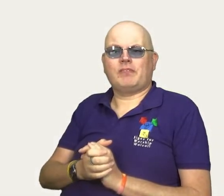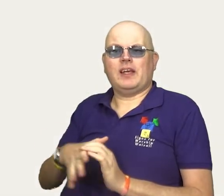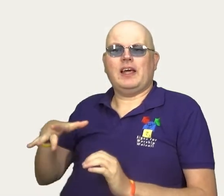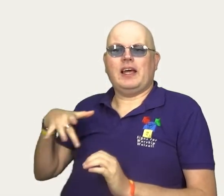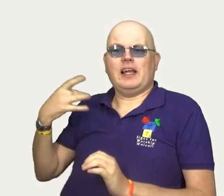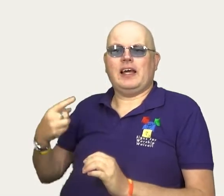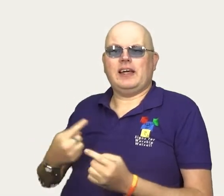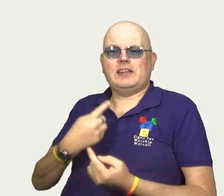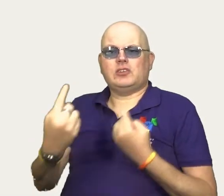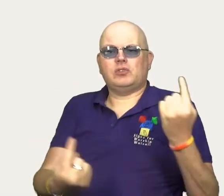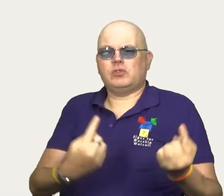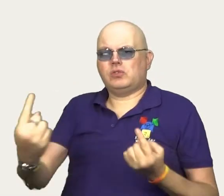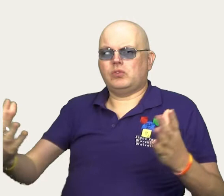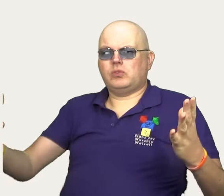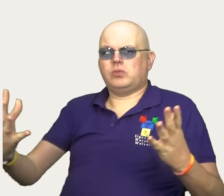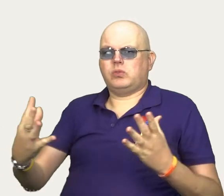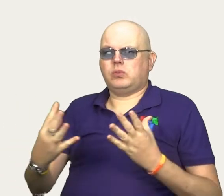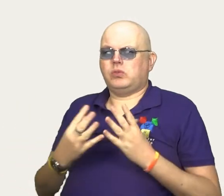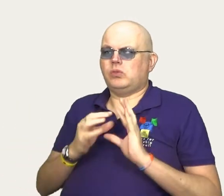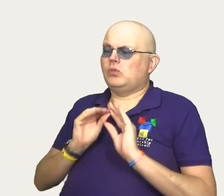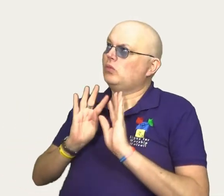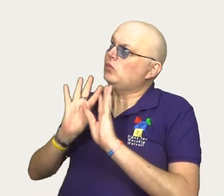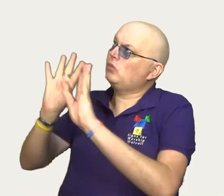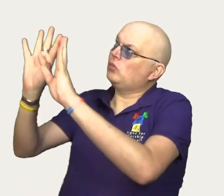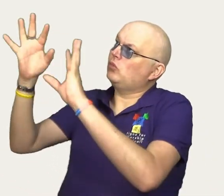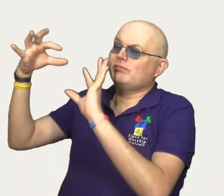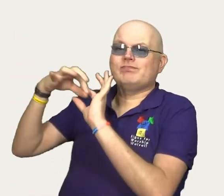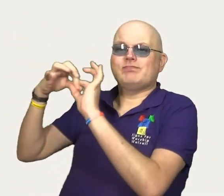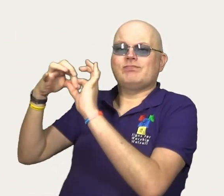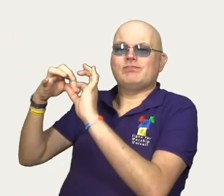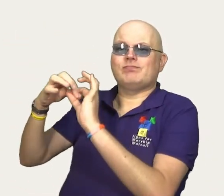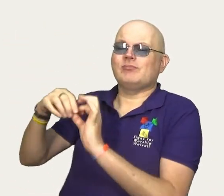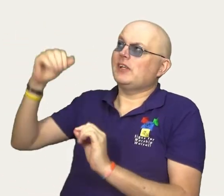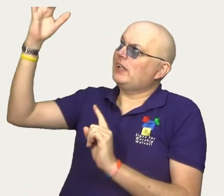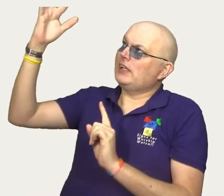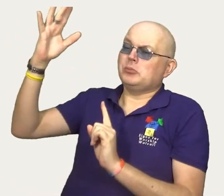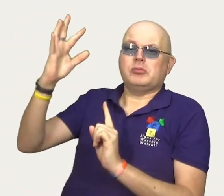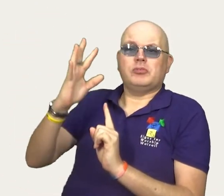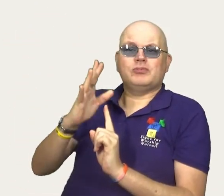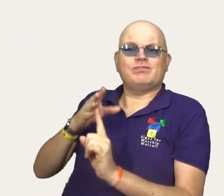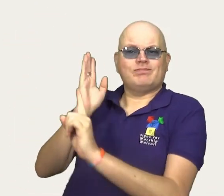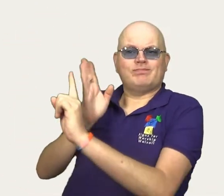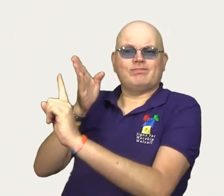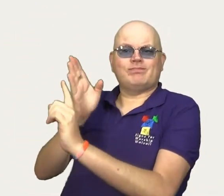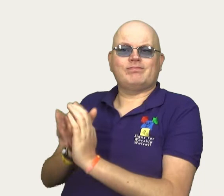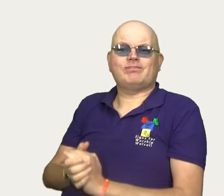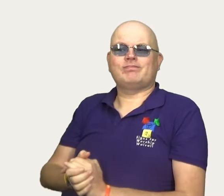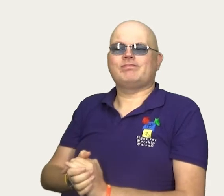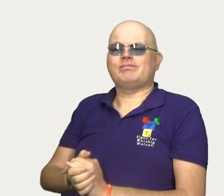We come from scattered lives to meet with God. Let us recognise his presence with us.